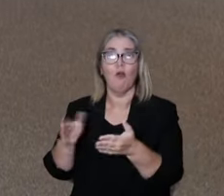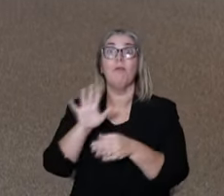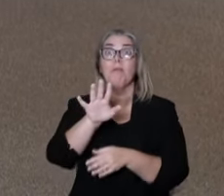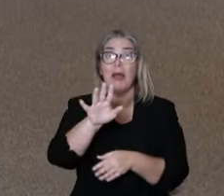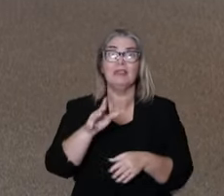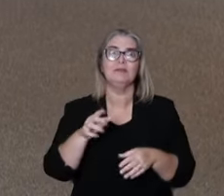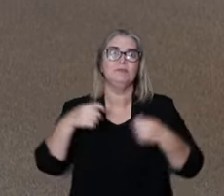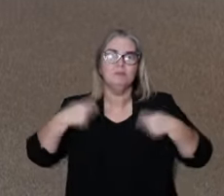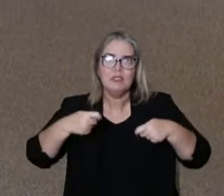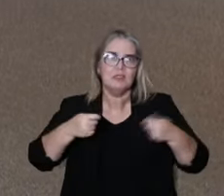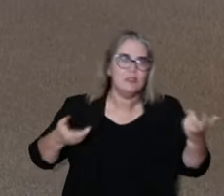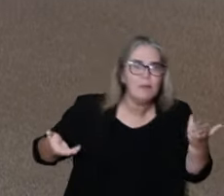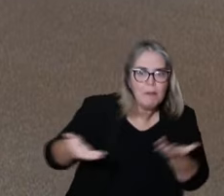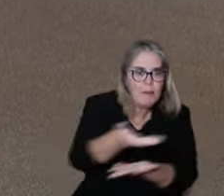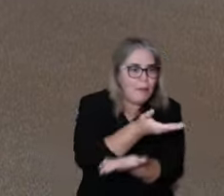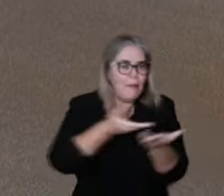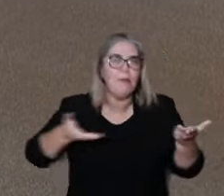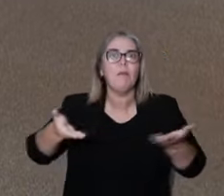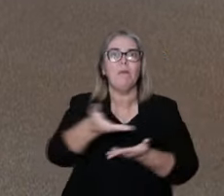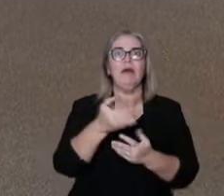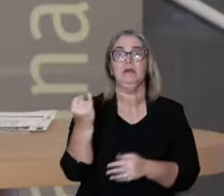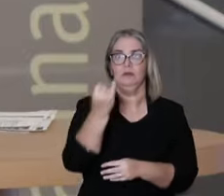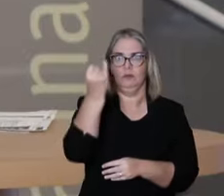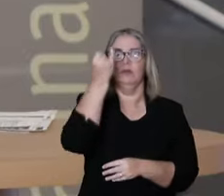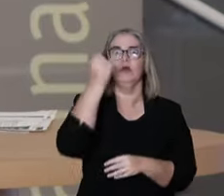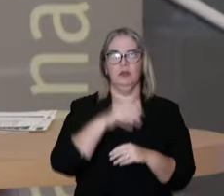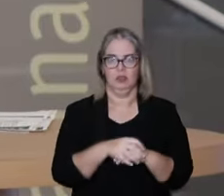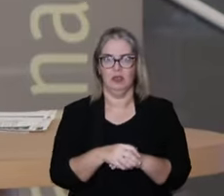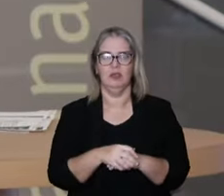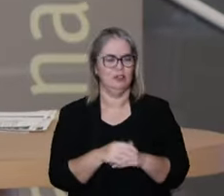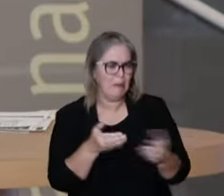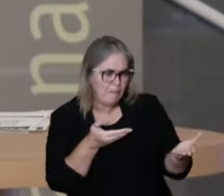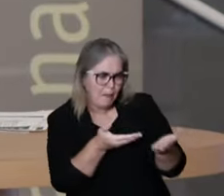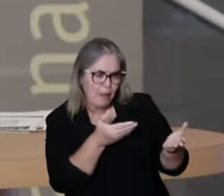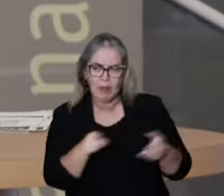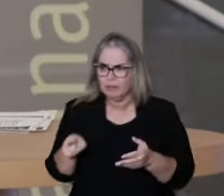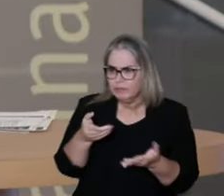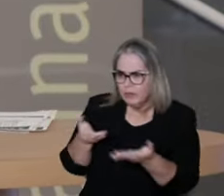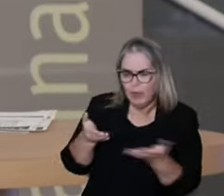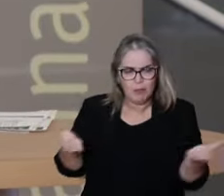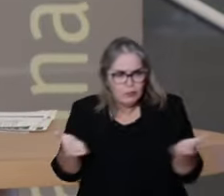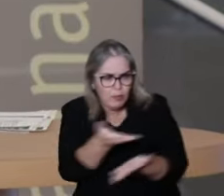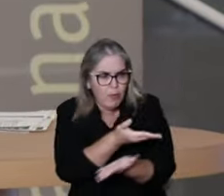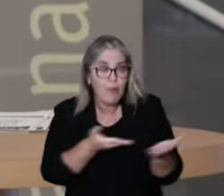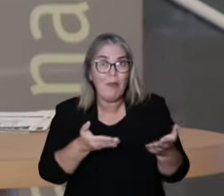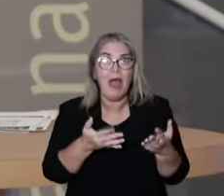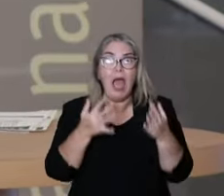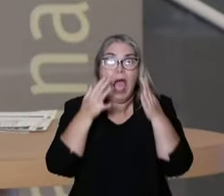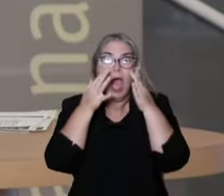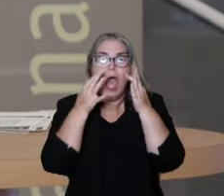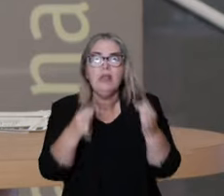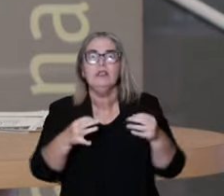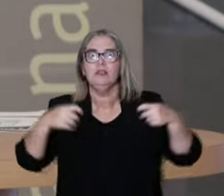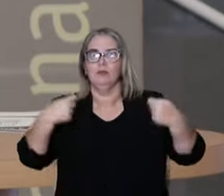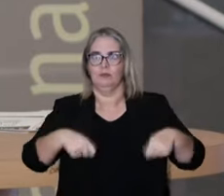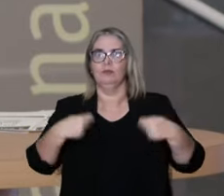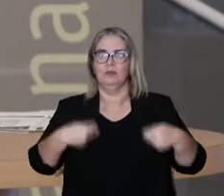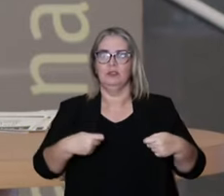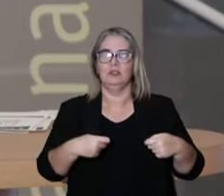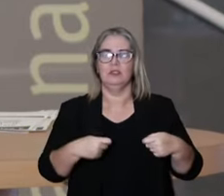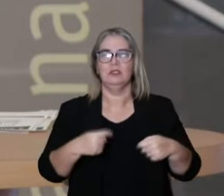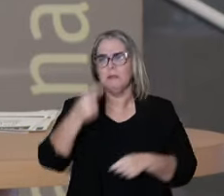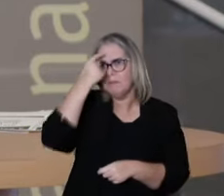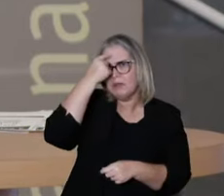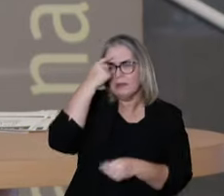the quality of the care depends on a synergic interaction between all these points of service, these different